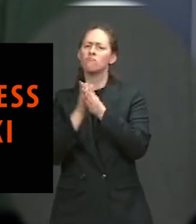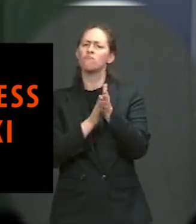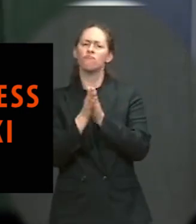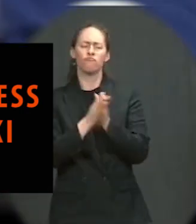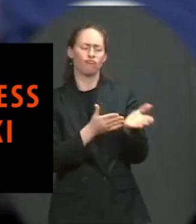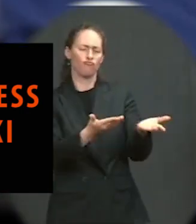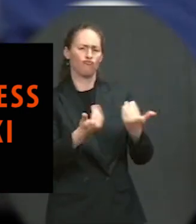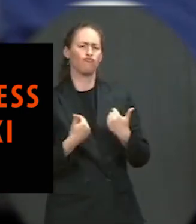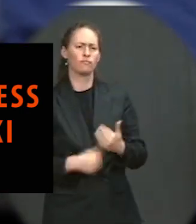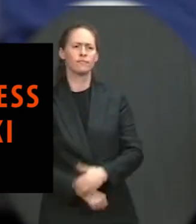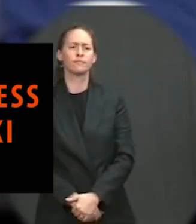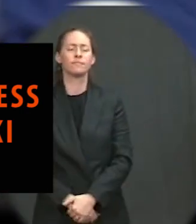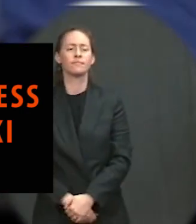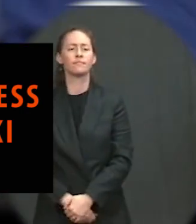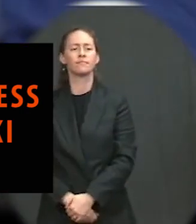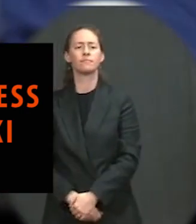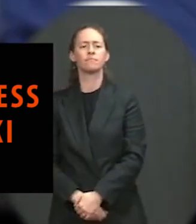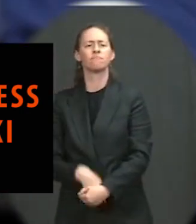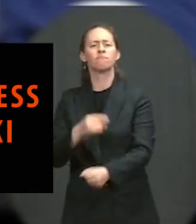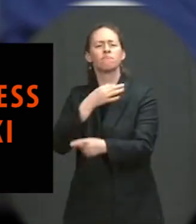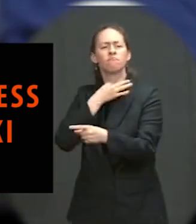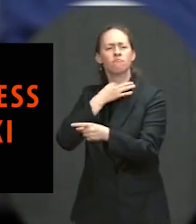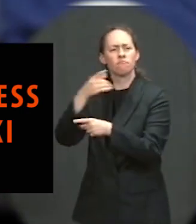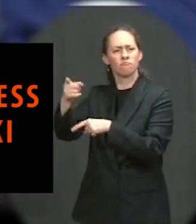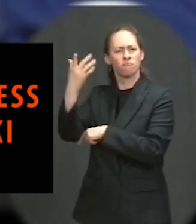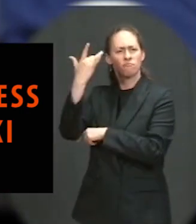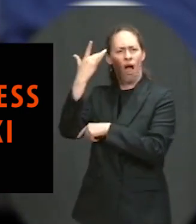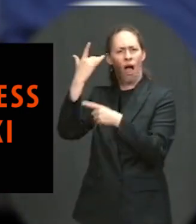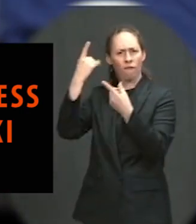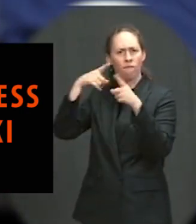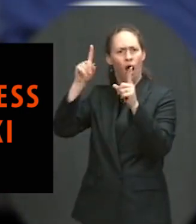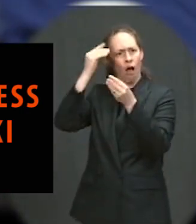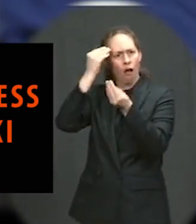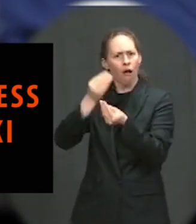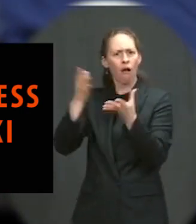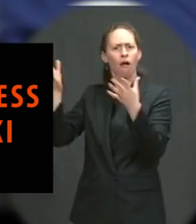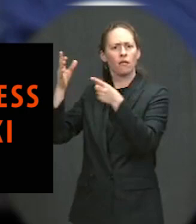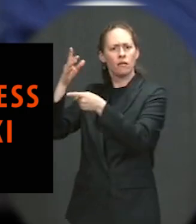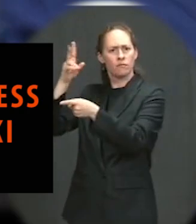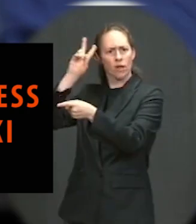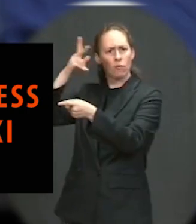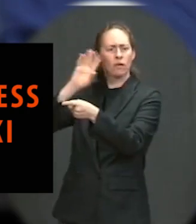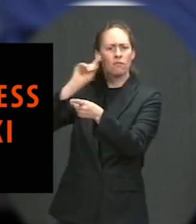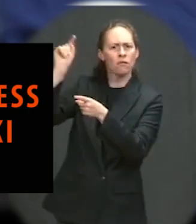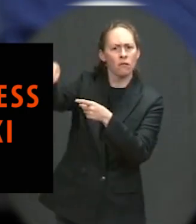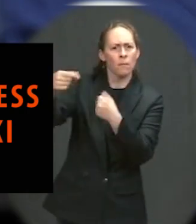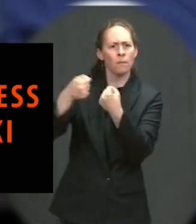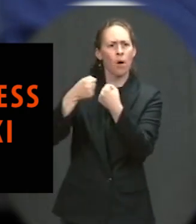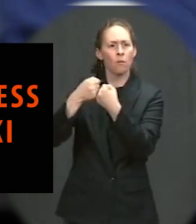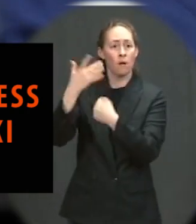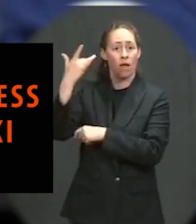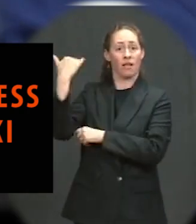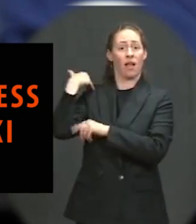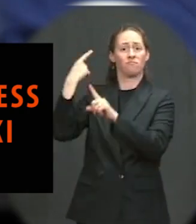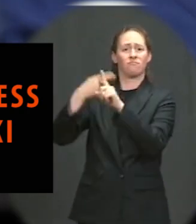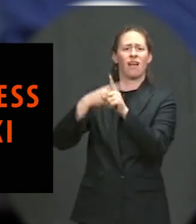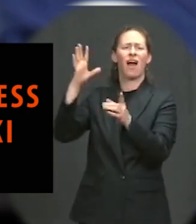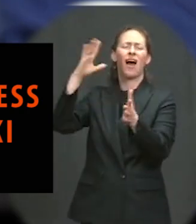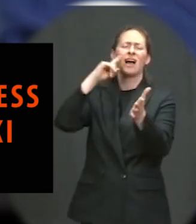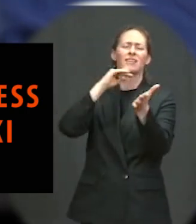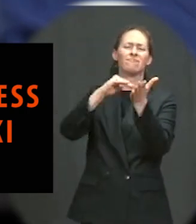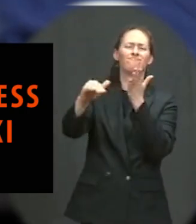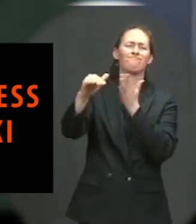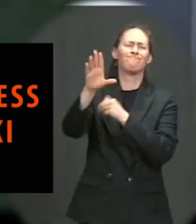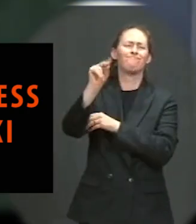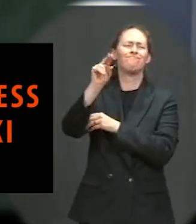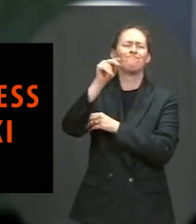Why is the vice president visiting the border this week when earlier this month she dismissed a trip like that, saying it would be a grand gesture?